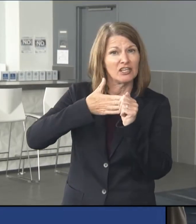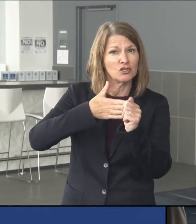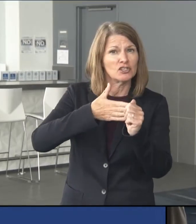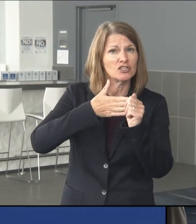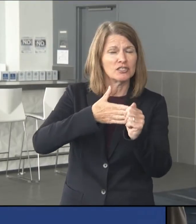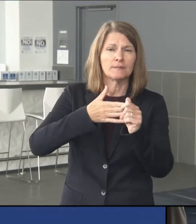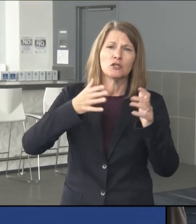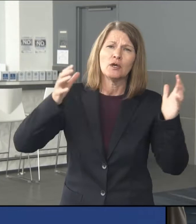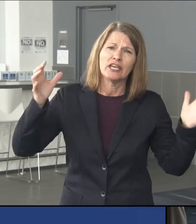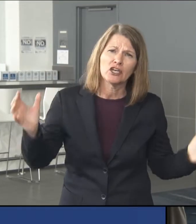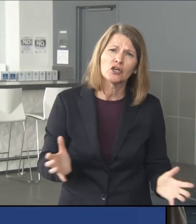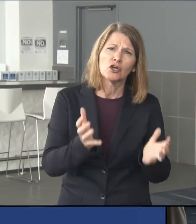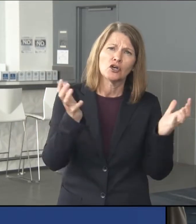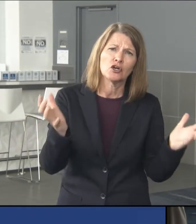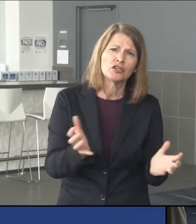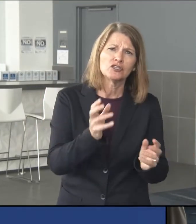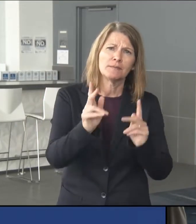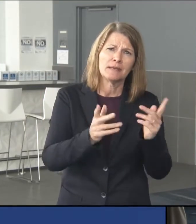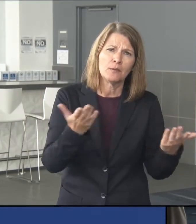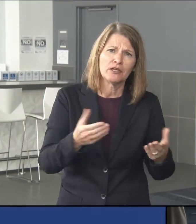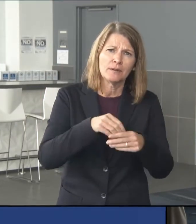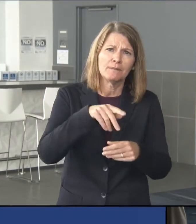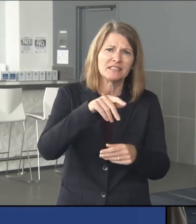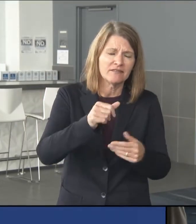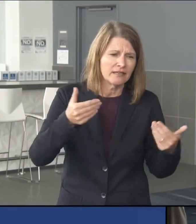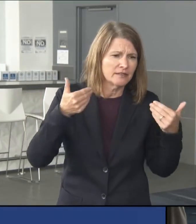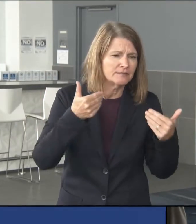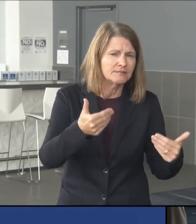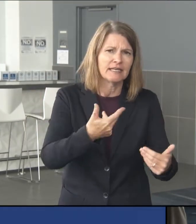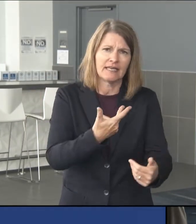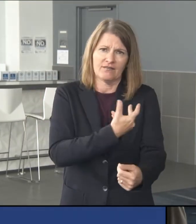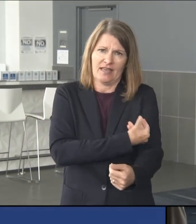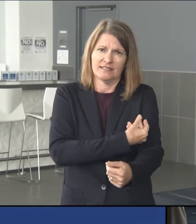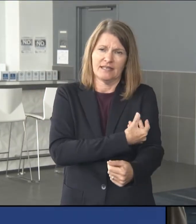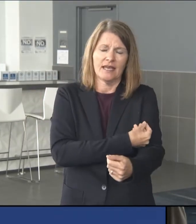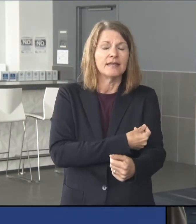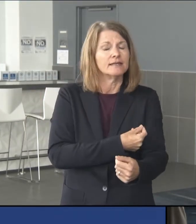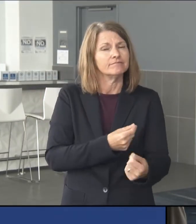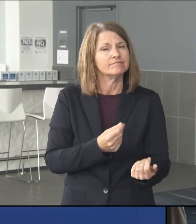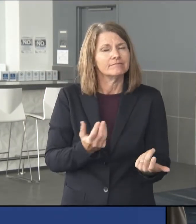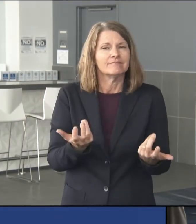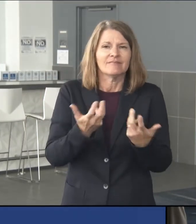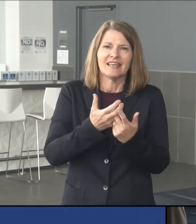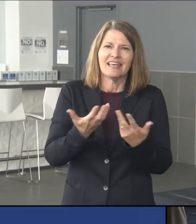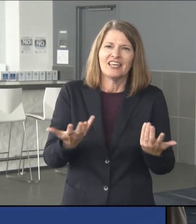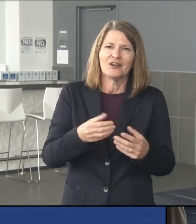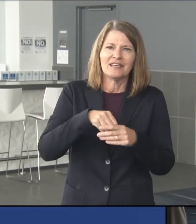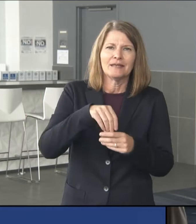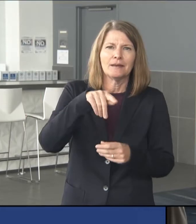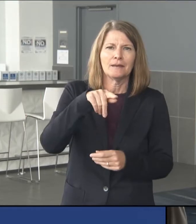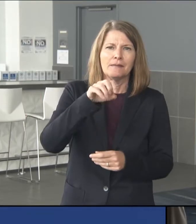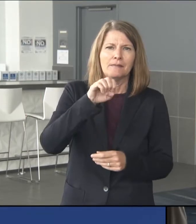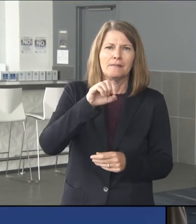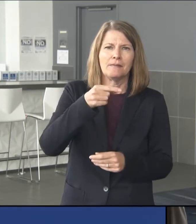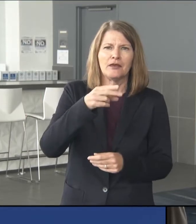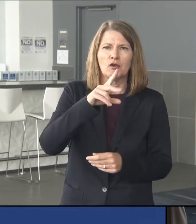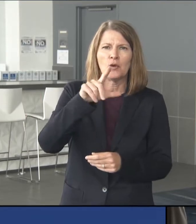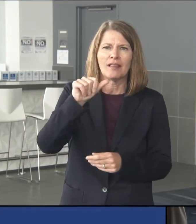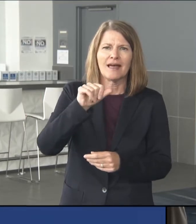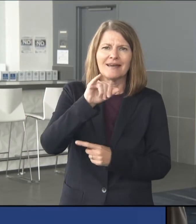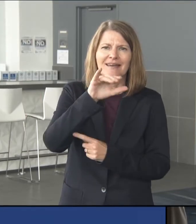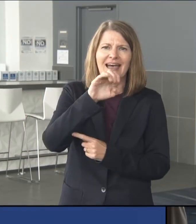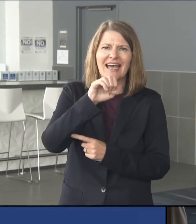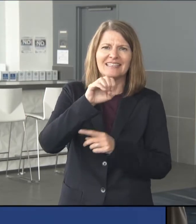to encourage Pennsylvanians to get vaccinated. It's fitting that we're in the Pergoula Ice Arena because this place